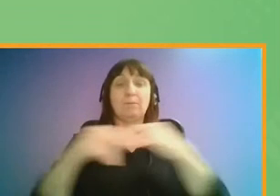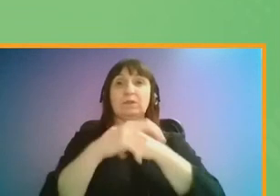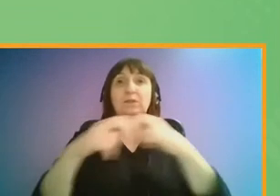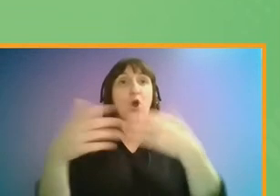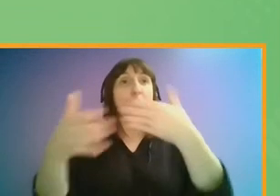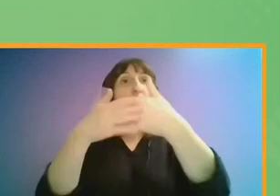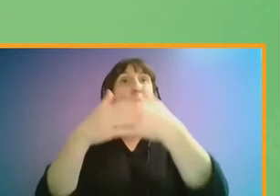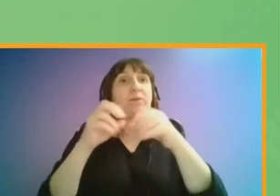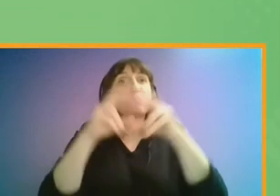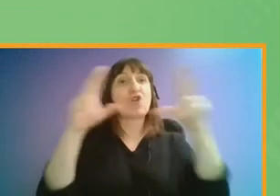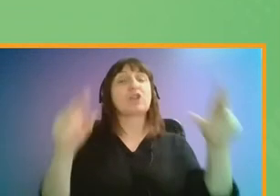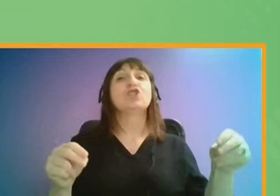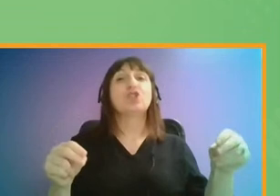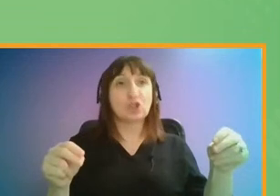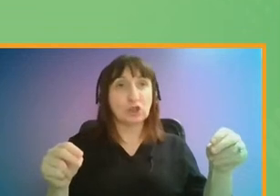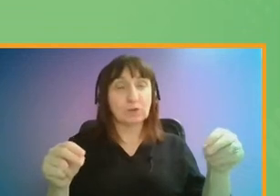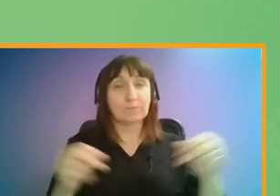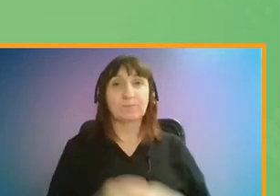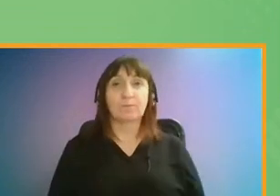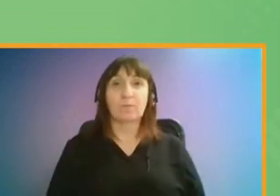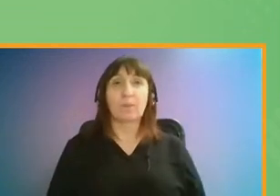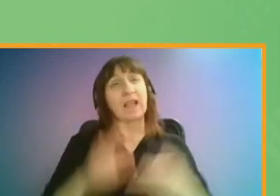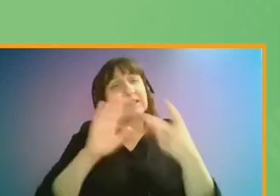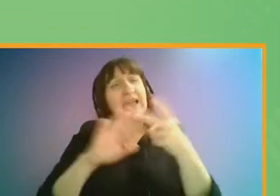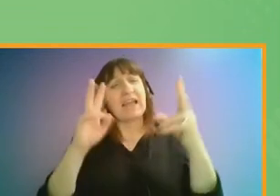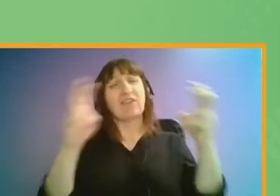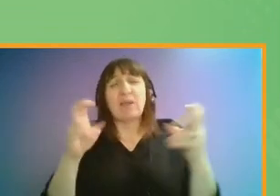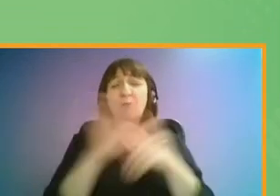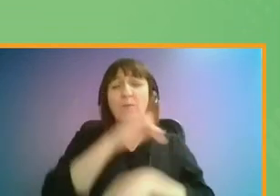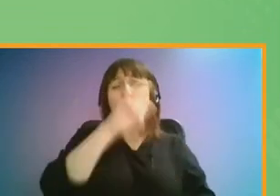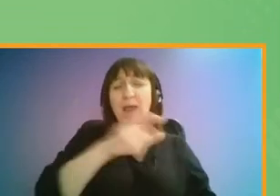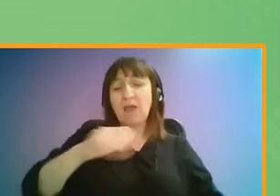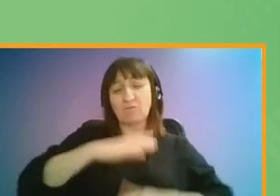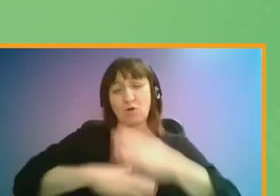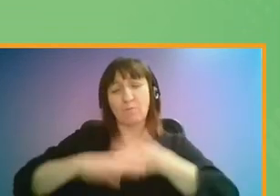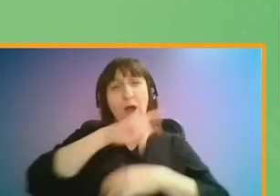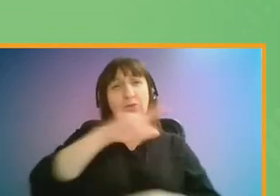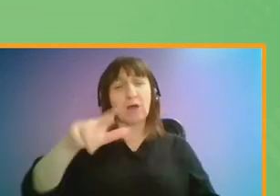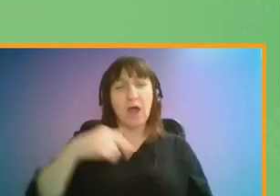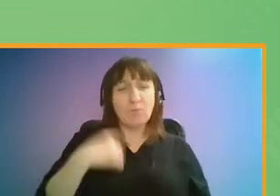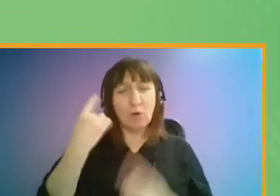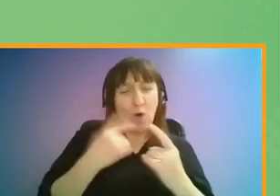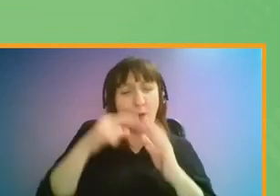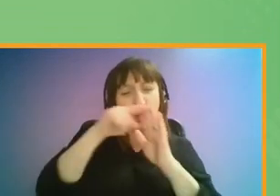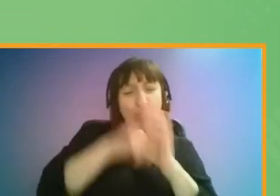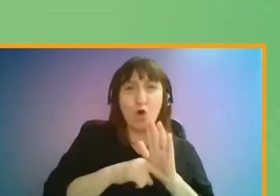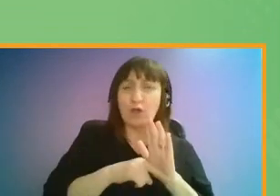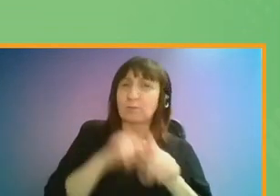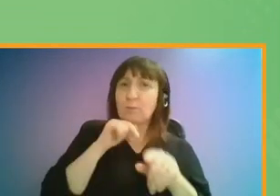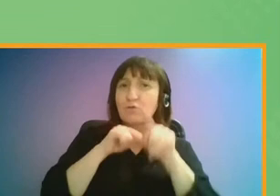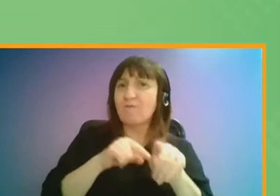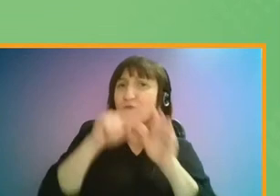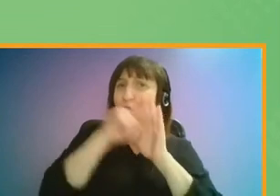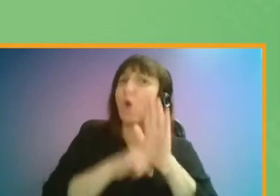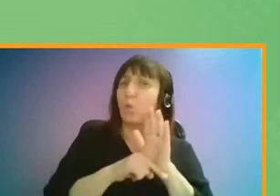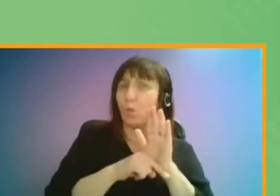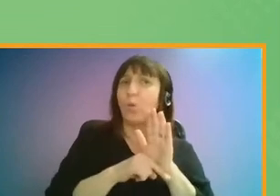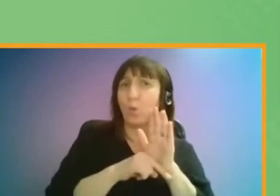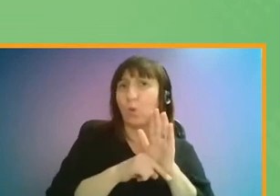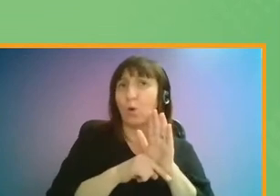The second theme covers the behaviour of other passengers. Many people were concerned about COVID-19 rules not being applied on the transport network.